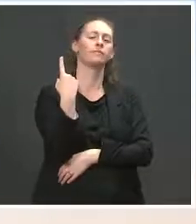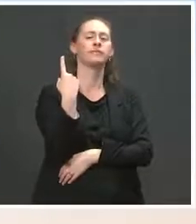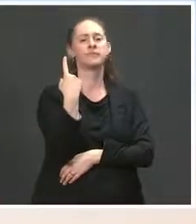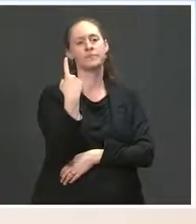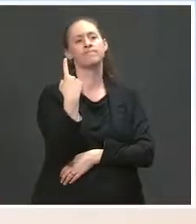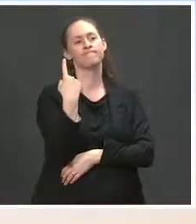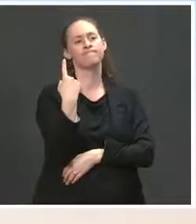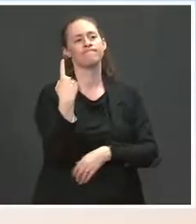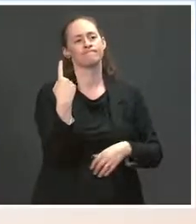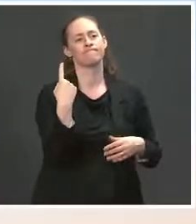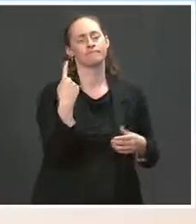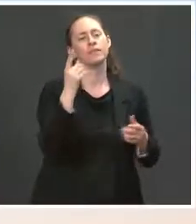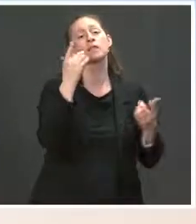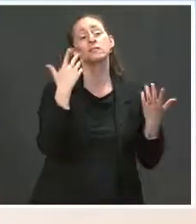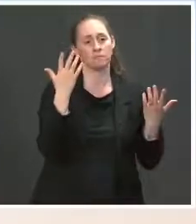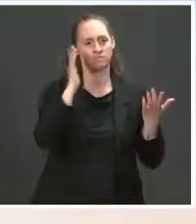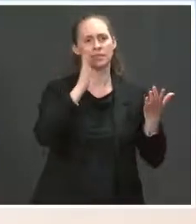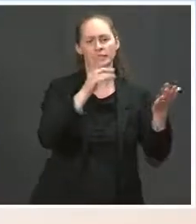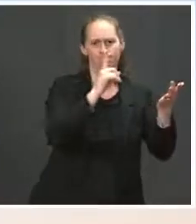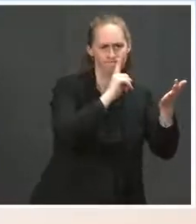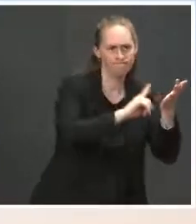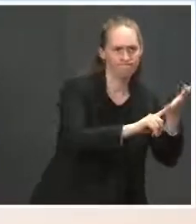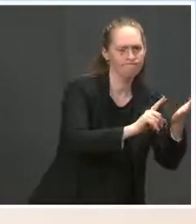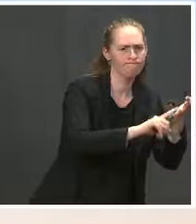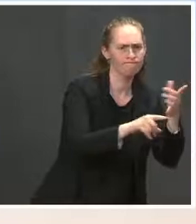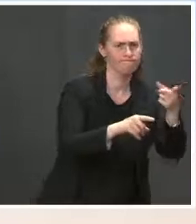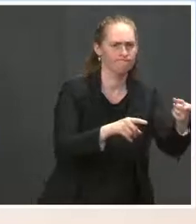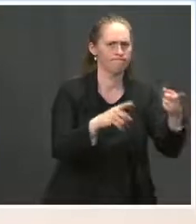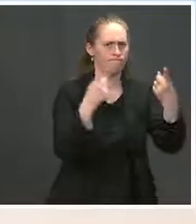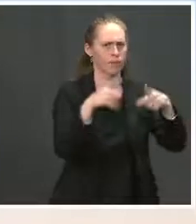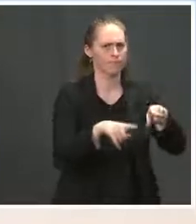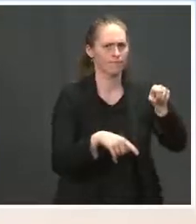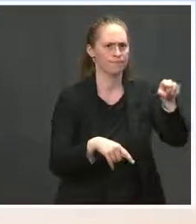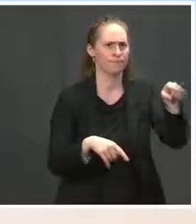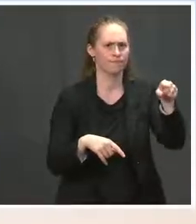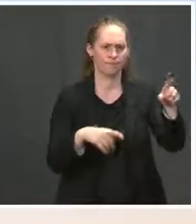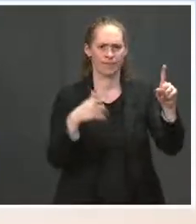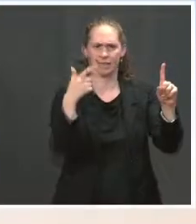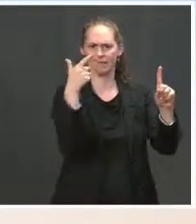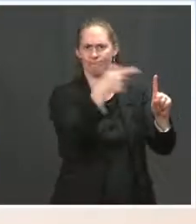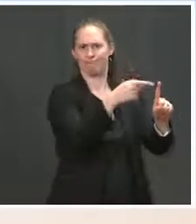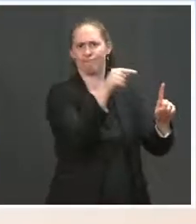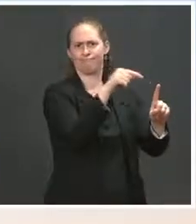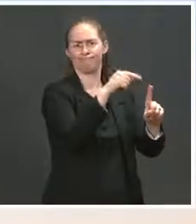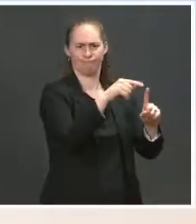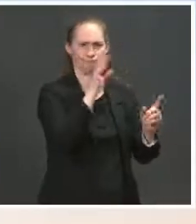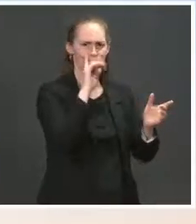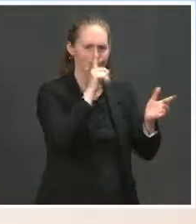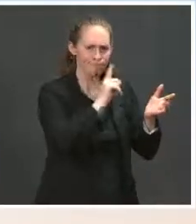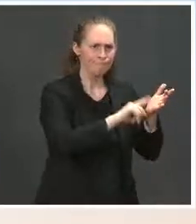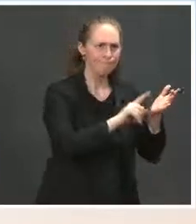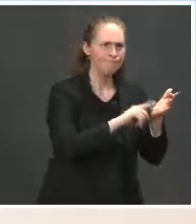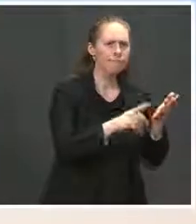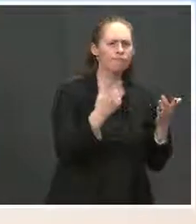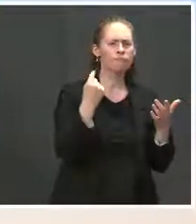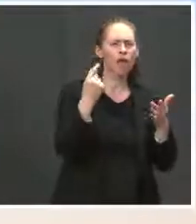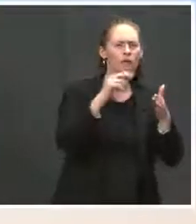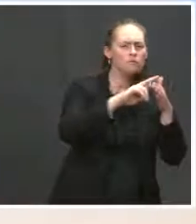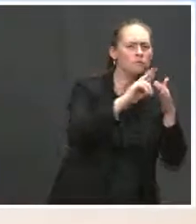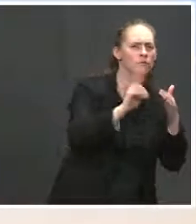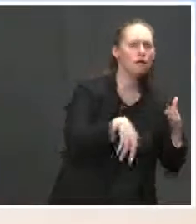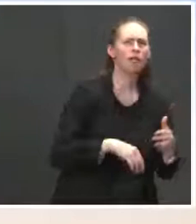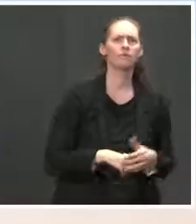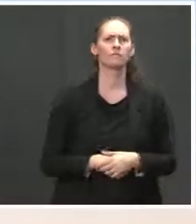investigation into this into this shooting or into this death, and we will look for the outcome of that. The On infrastructure,